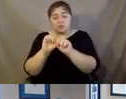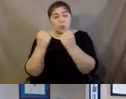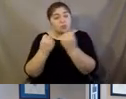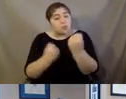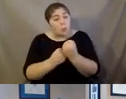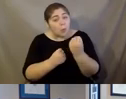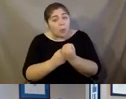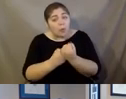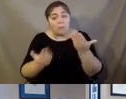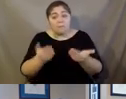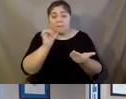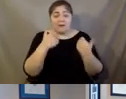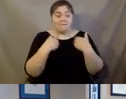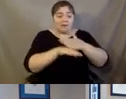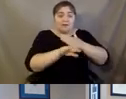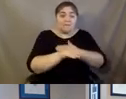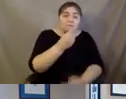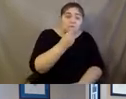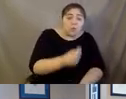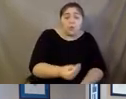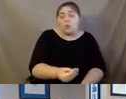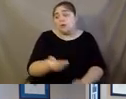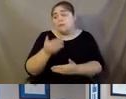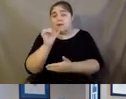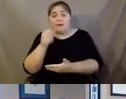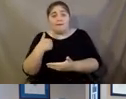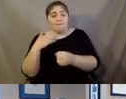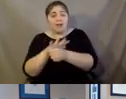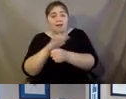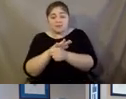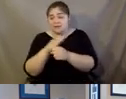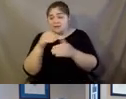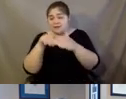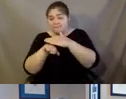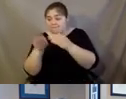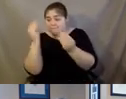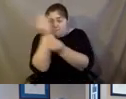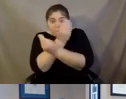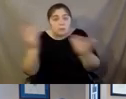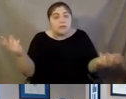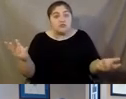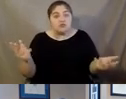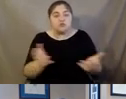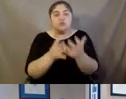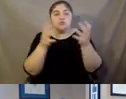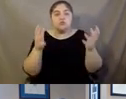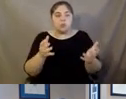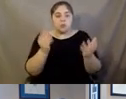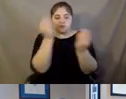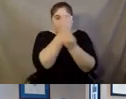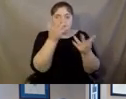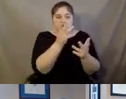a lack of access to food. Lack of access to information. As so much of our information moves to digital platforms,